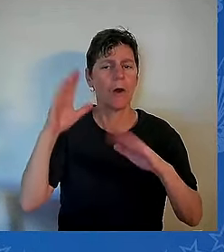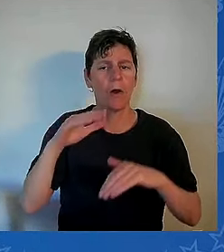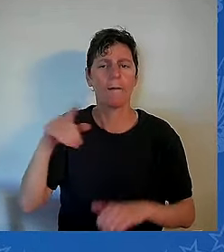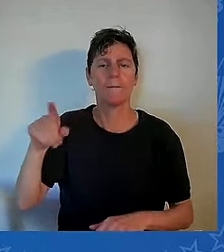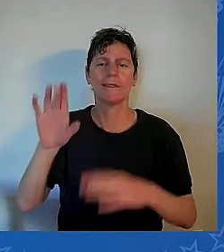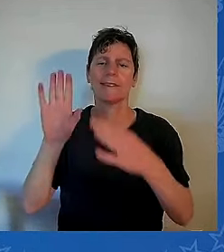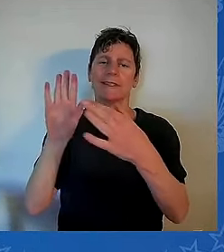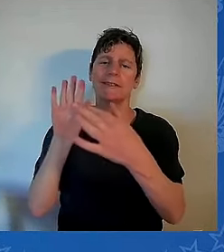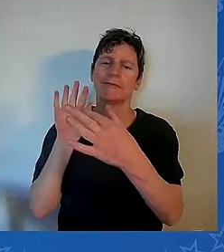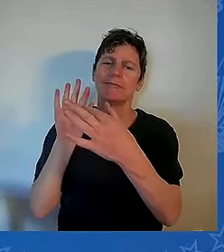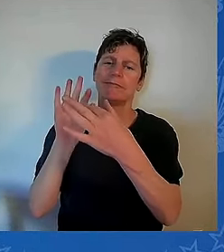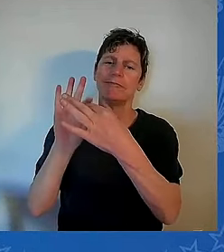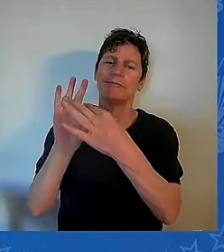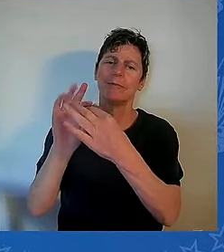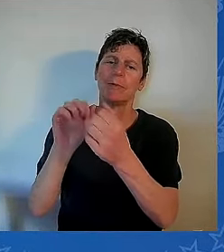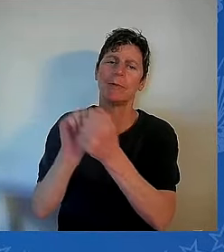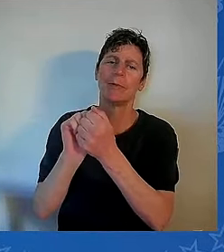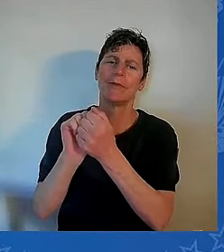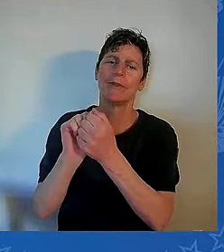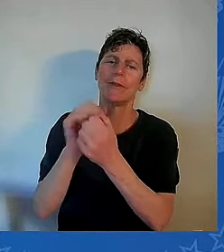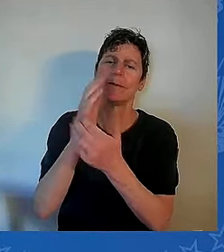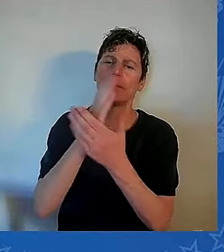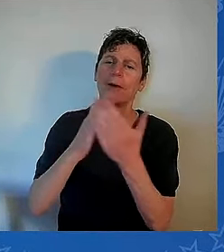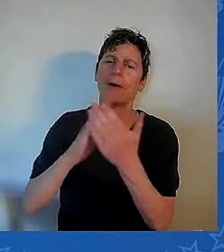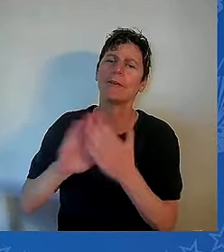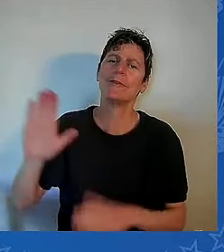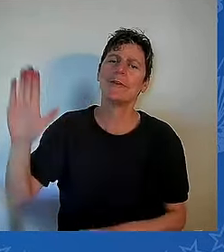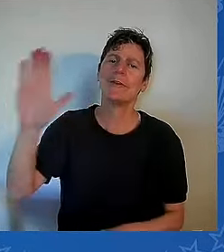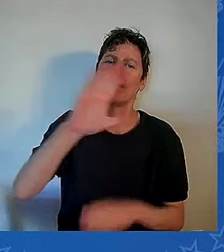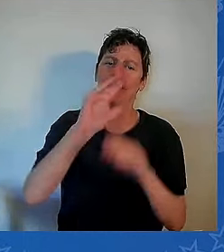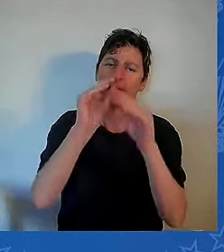God bless you all, and thank you for letting me participate. Thank you.